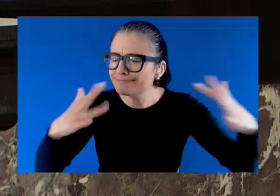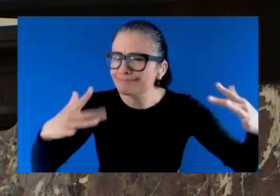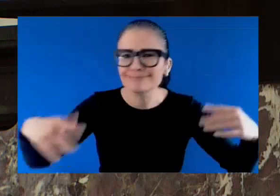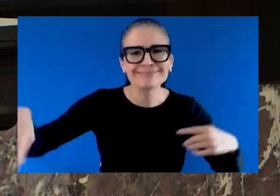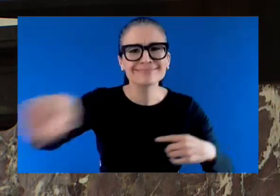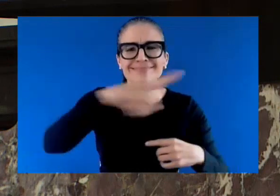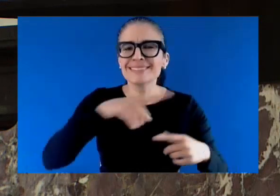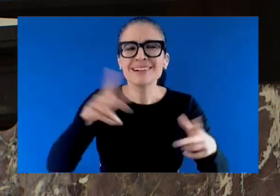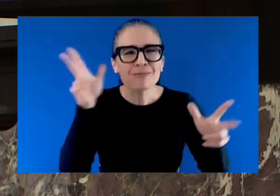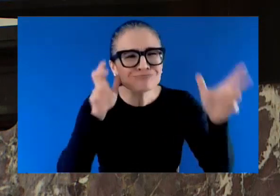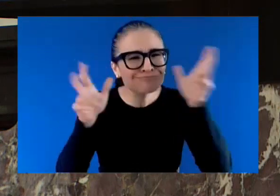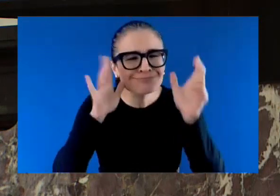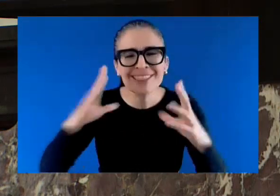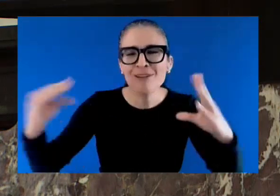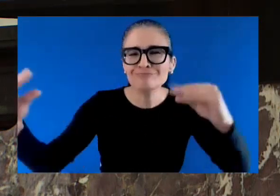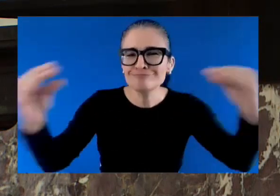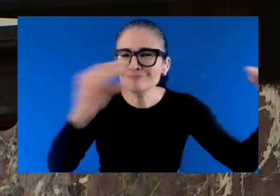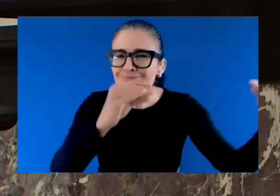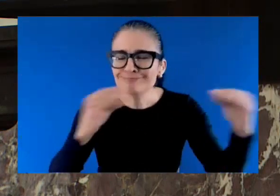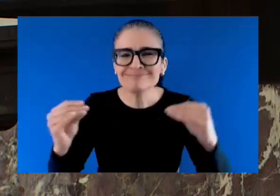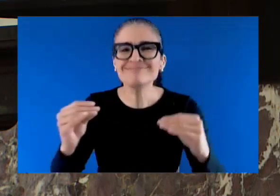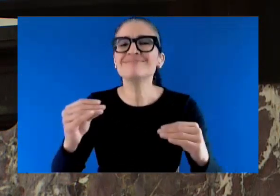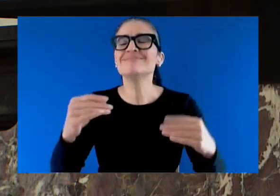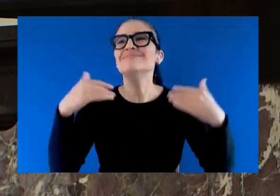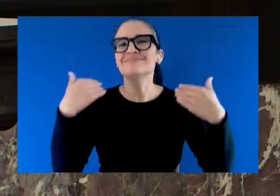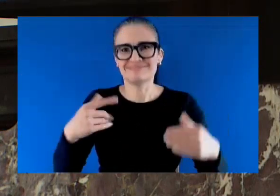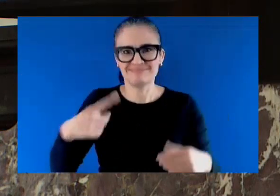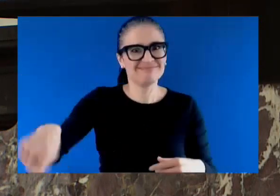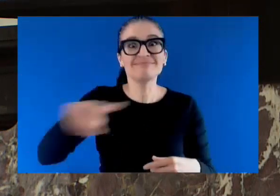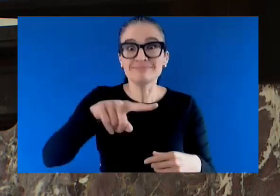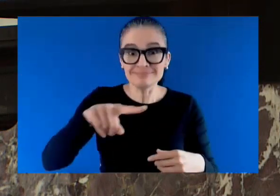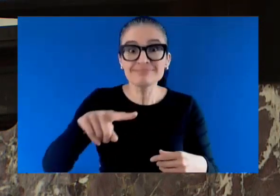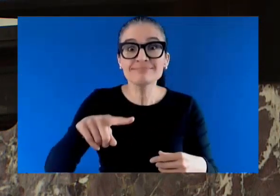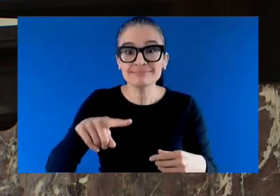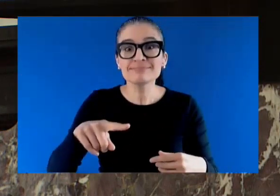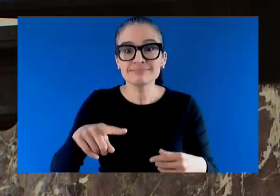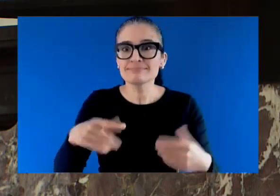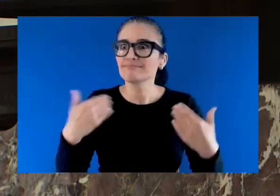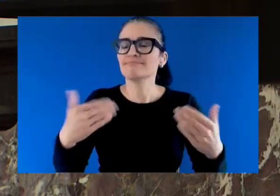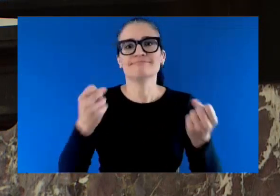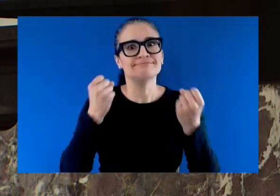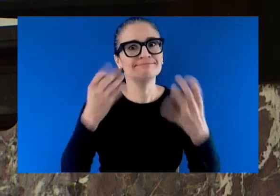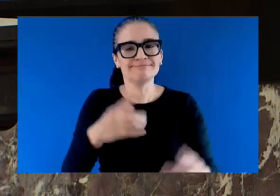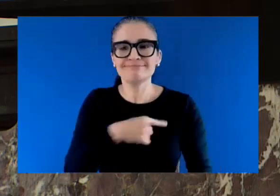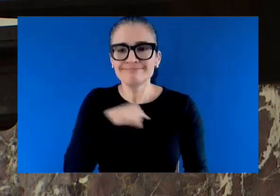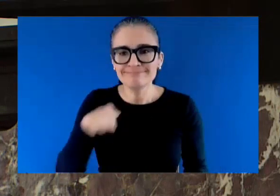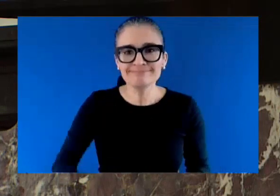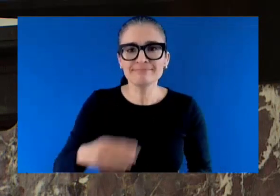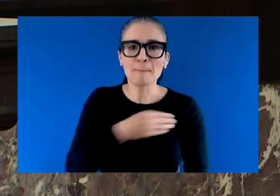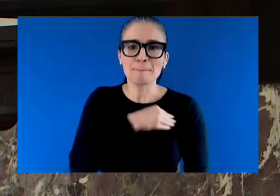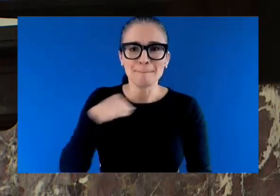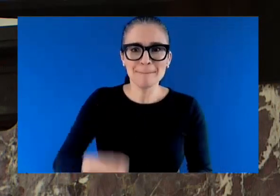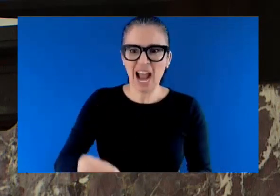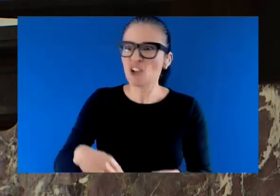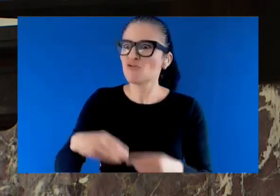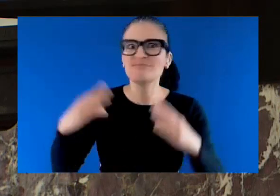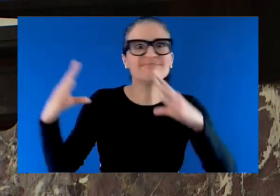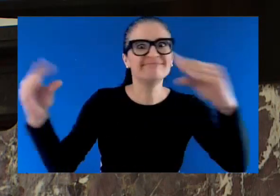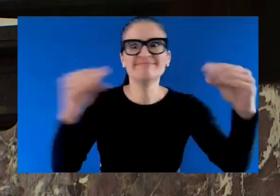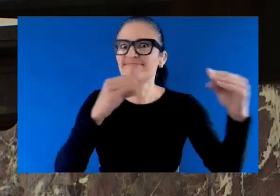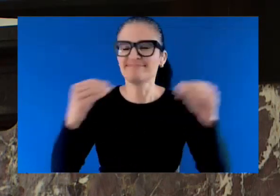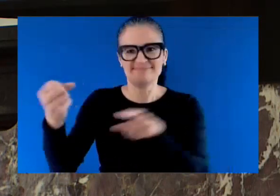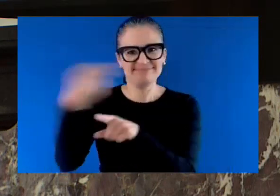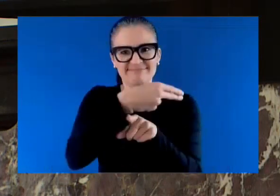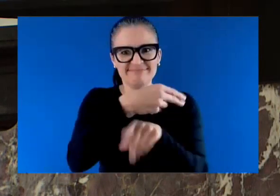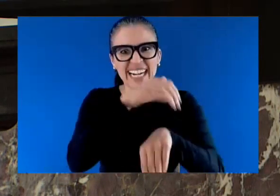English. Some mentioned how they were frustrated by the discrimination against Chinese-Canadian, who often portray individuals who came to this country